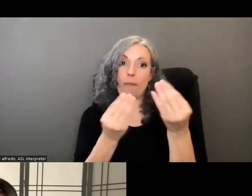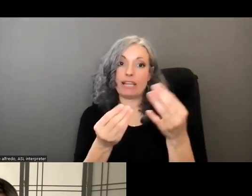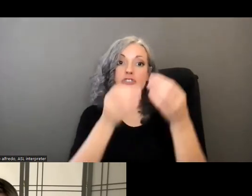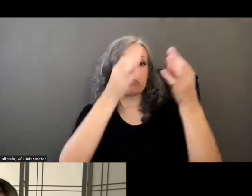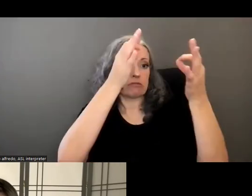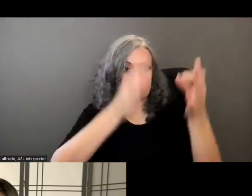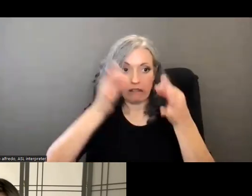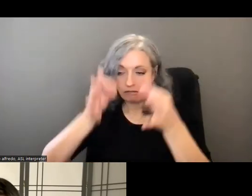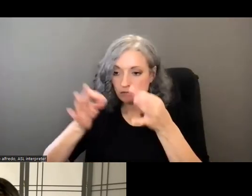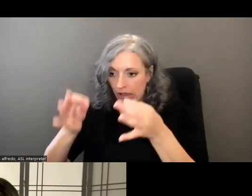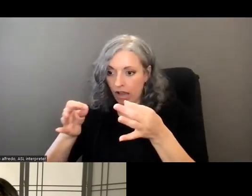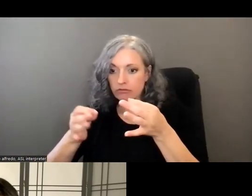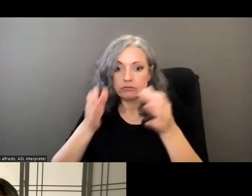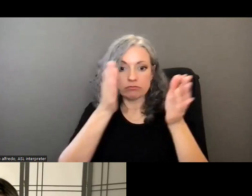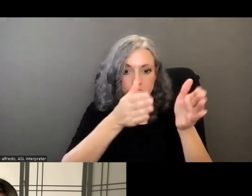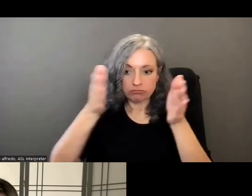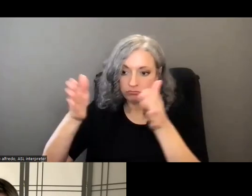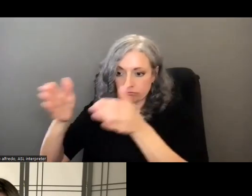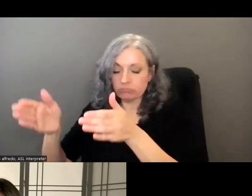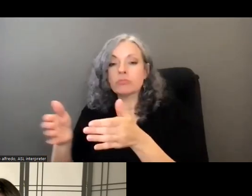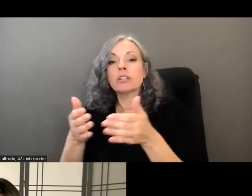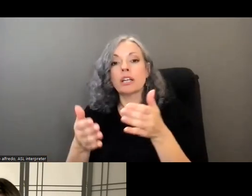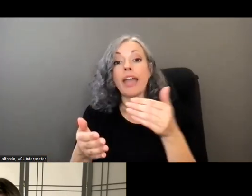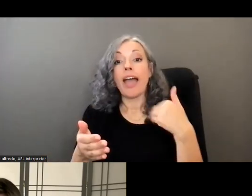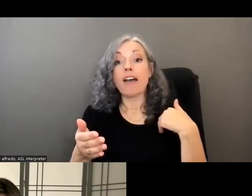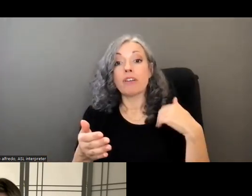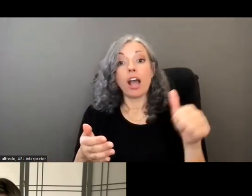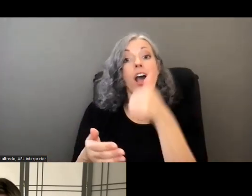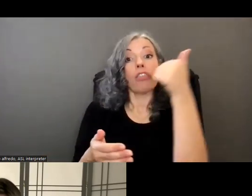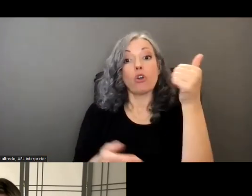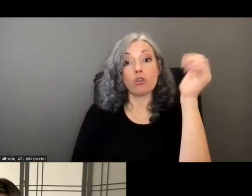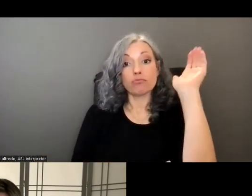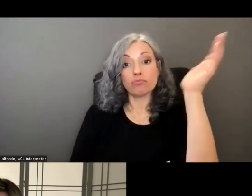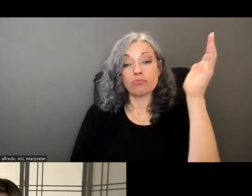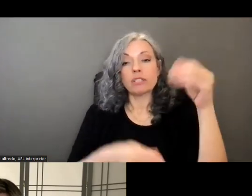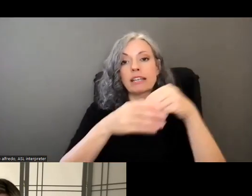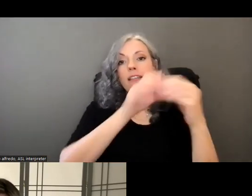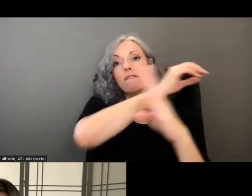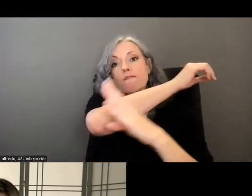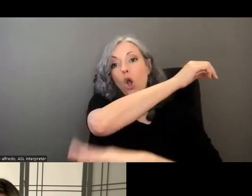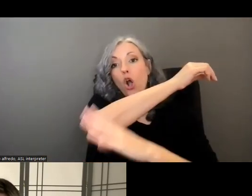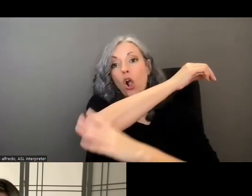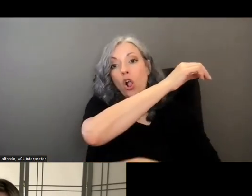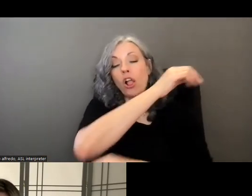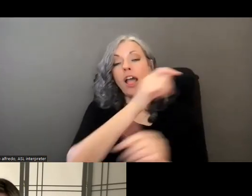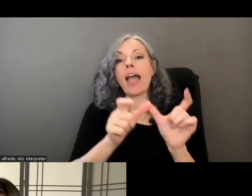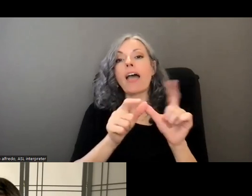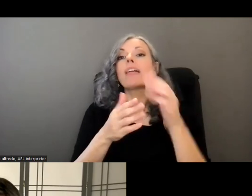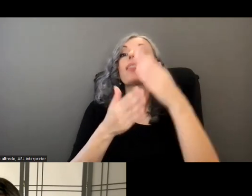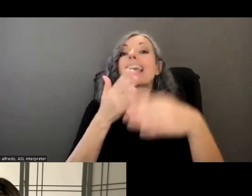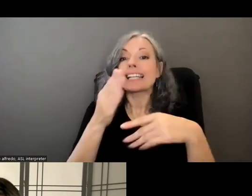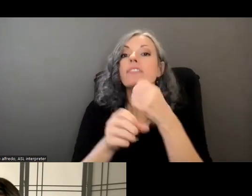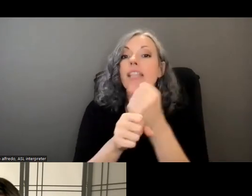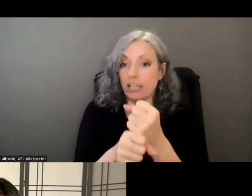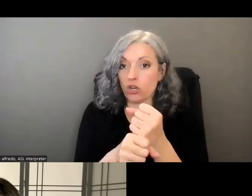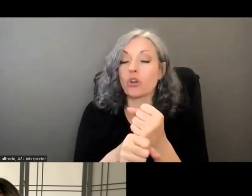prioritizing we'll likely have another webinar in the fall let you know how we're doing and then at the end of the year will